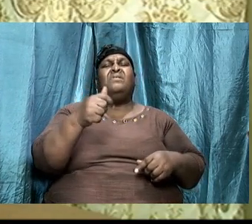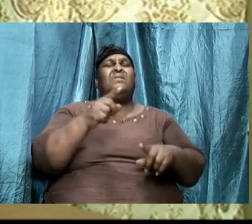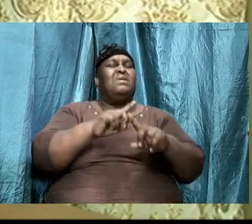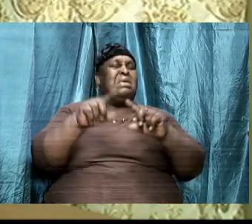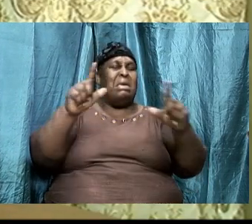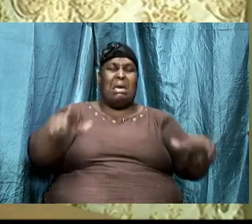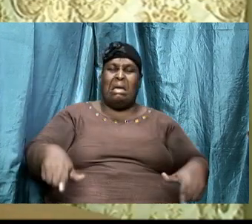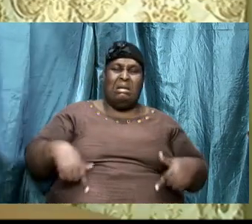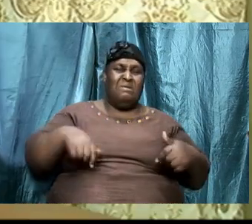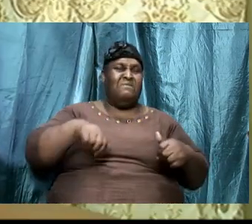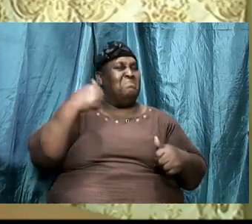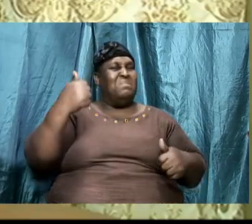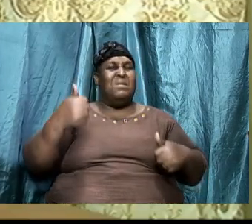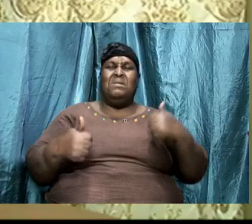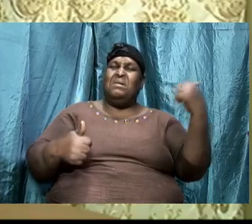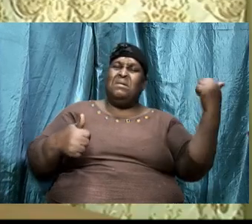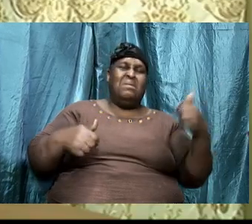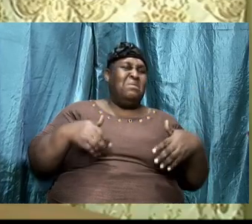then